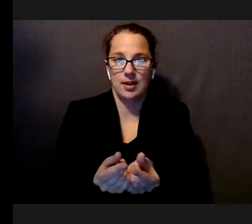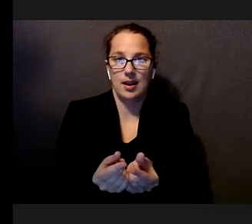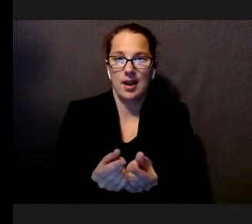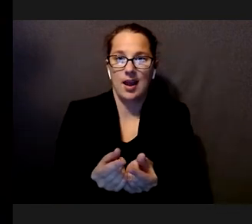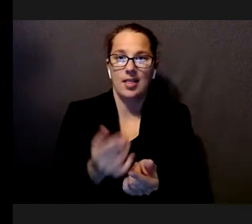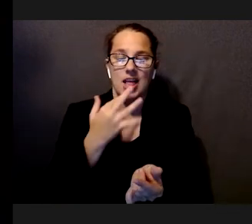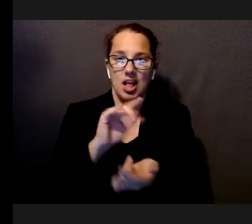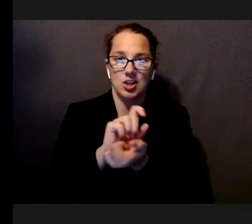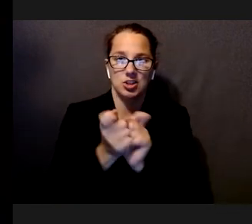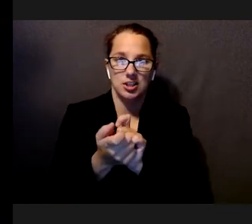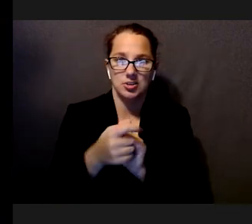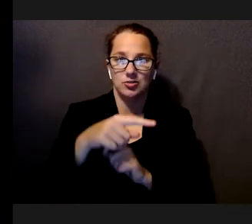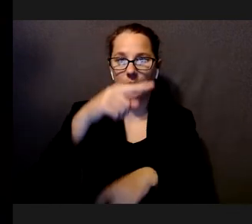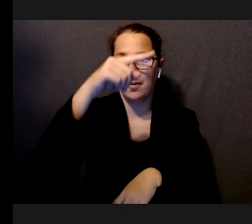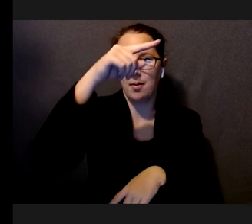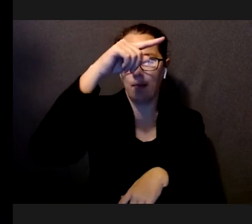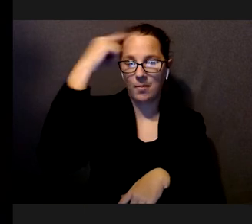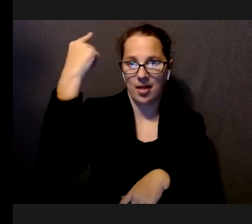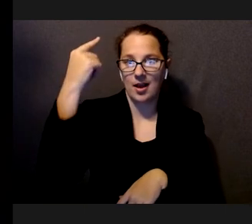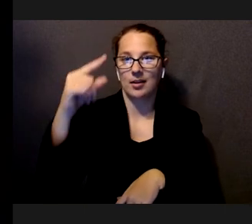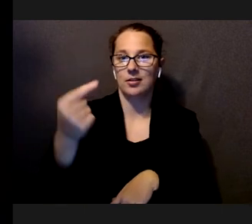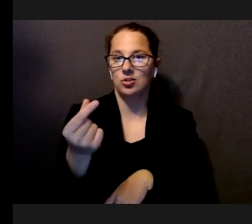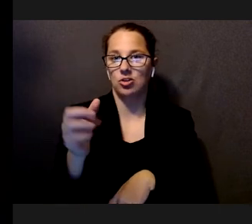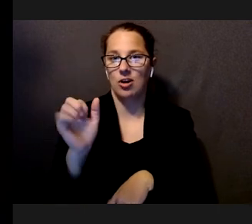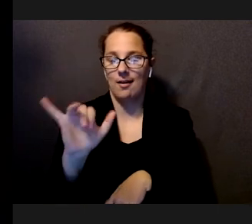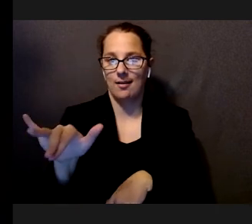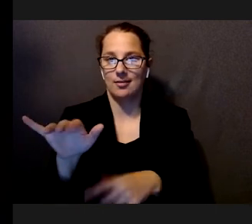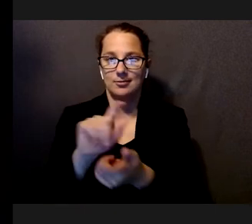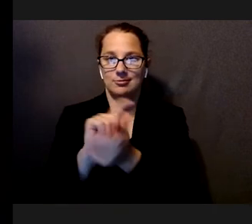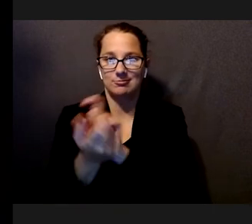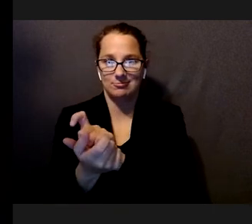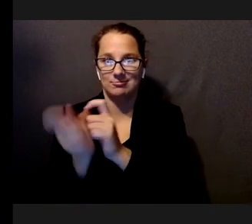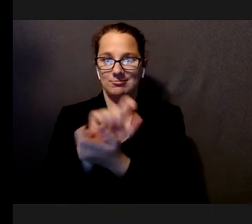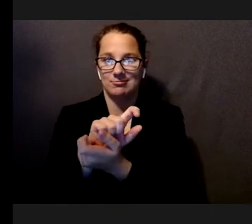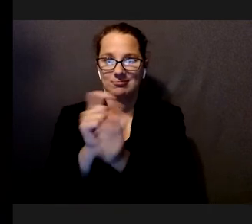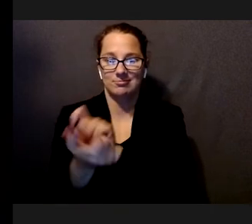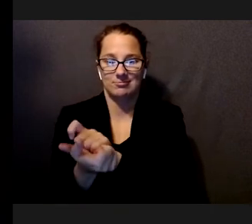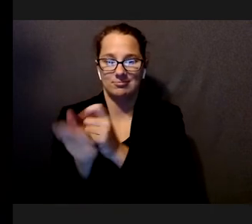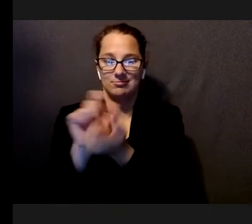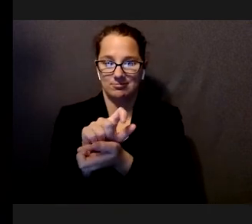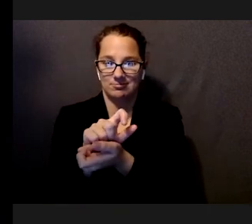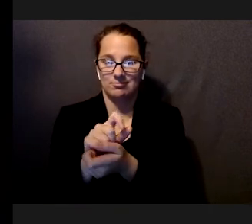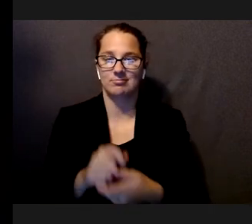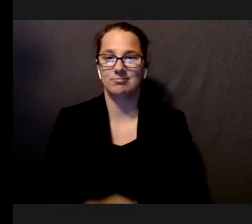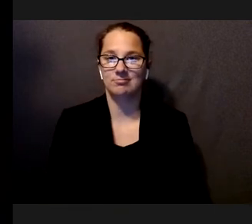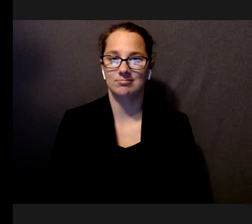the color from black to light gray.